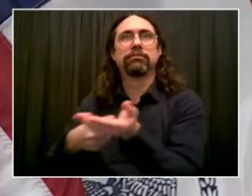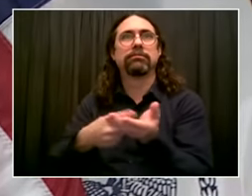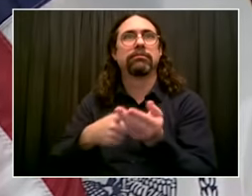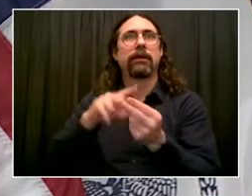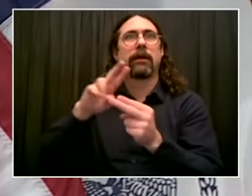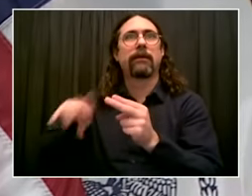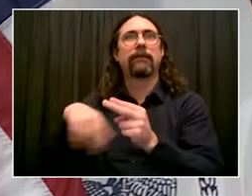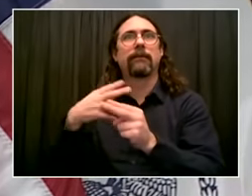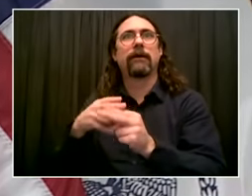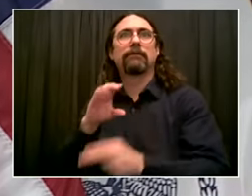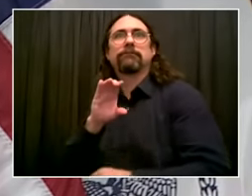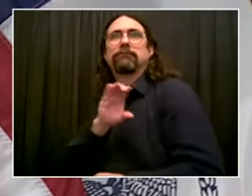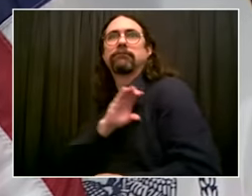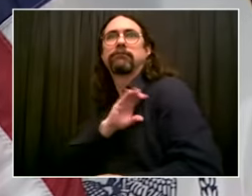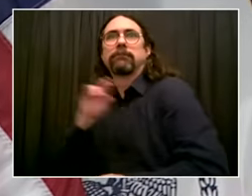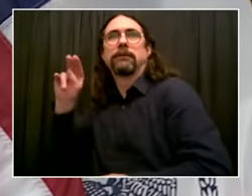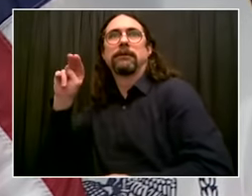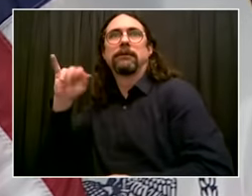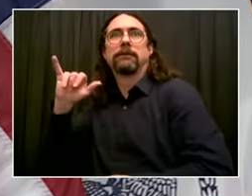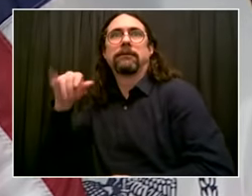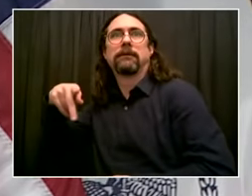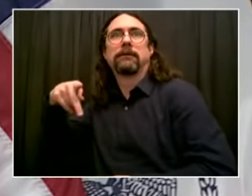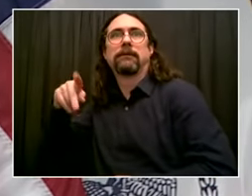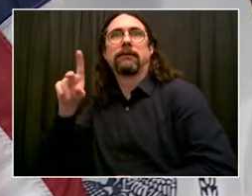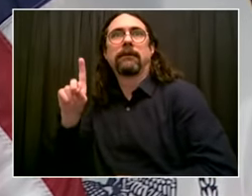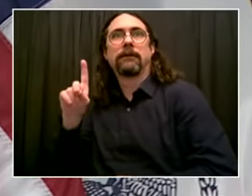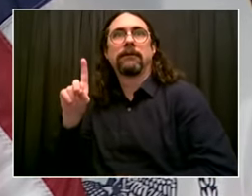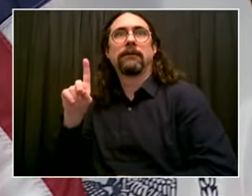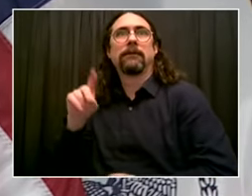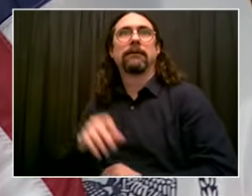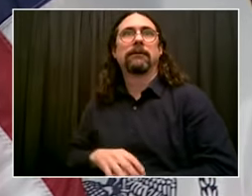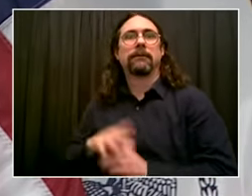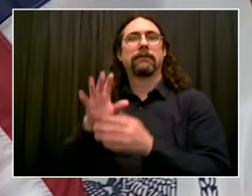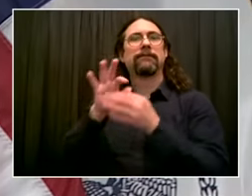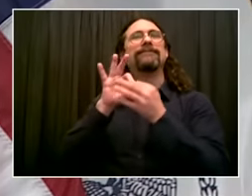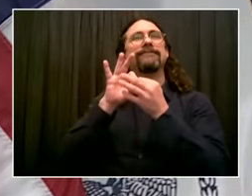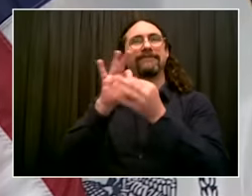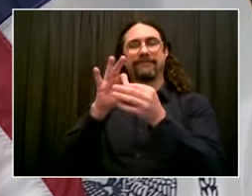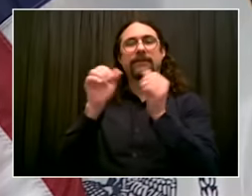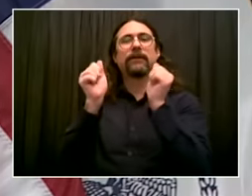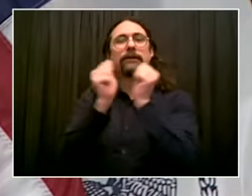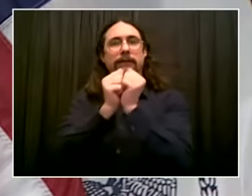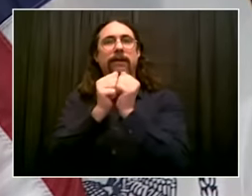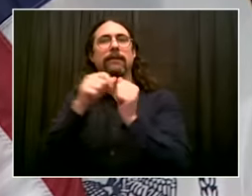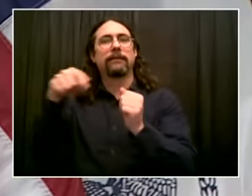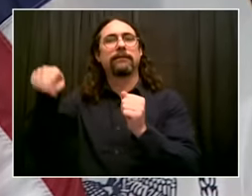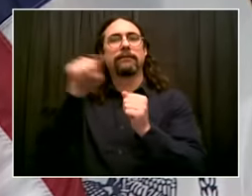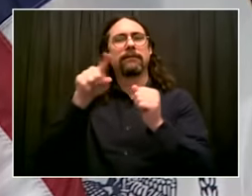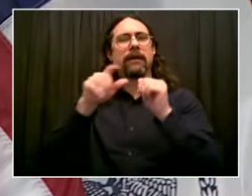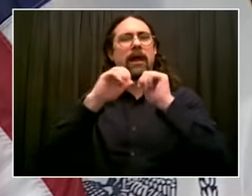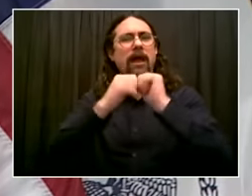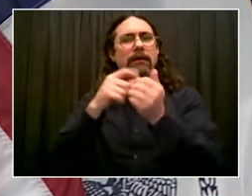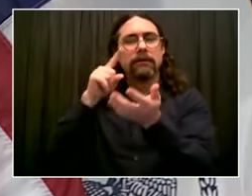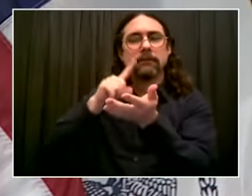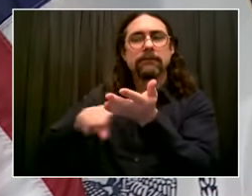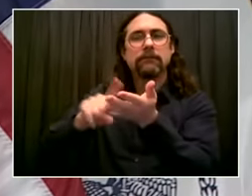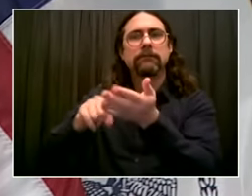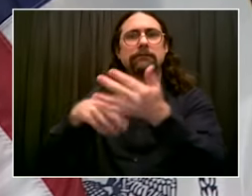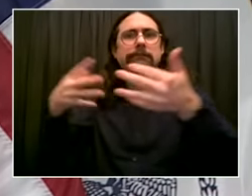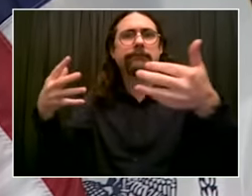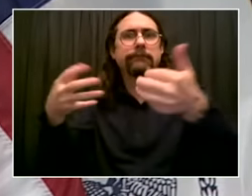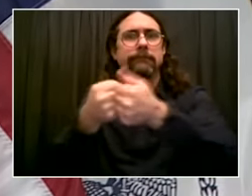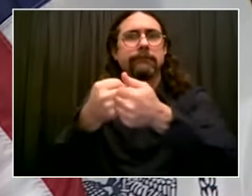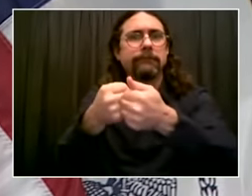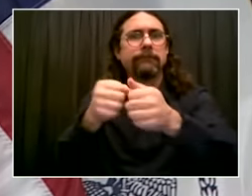with a hat tip from the five district attorneys, they mobilized on mass and pushed back on the council's effort. And